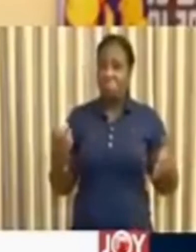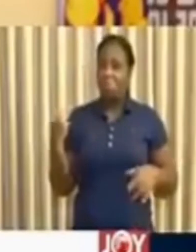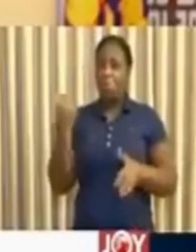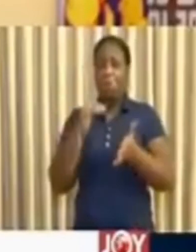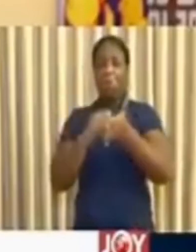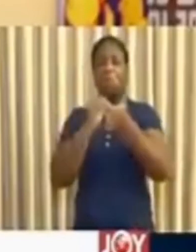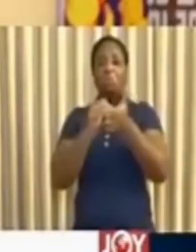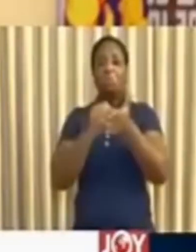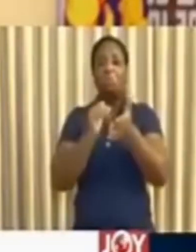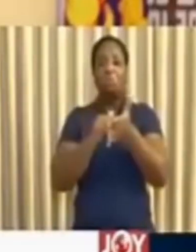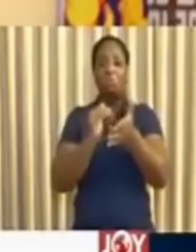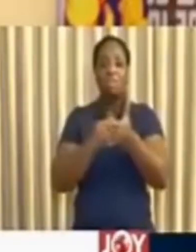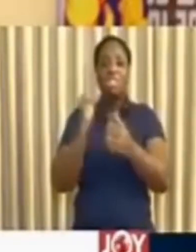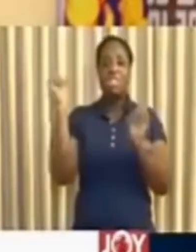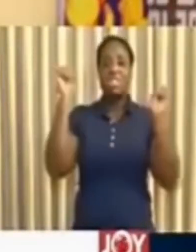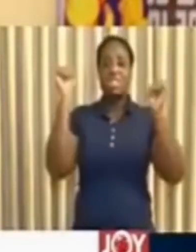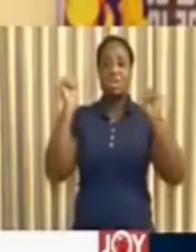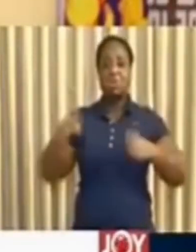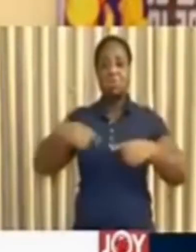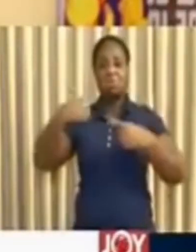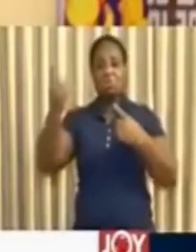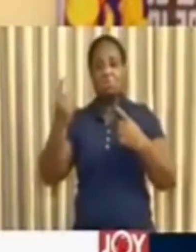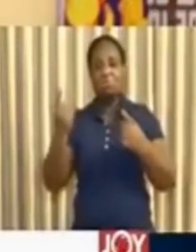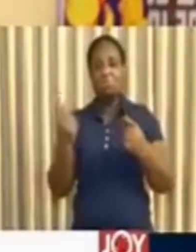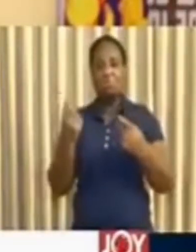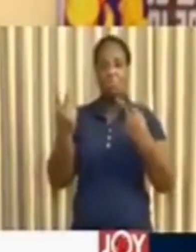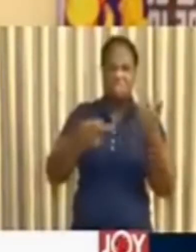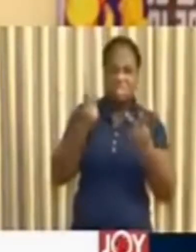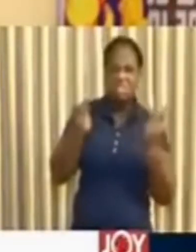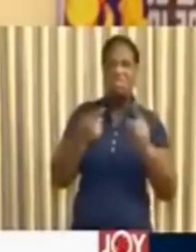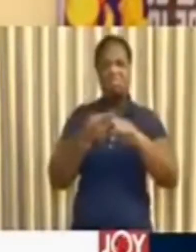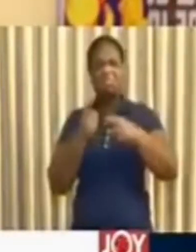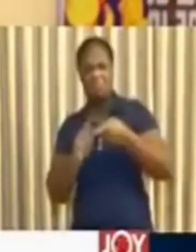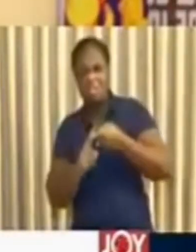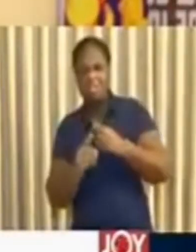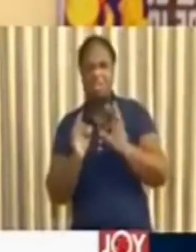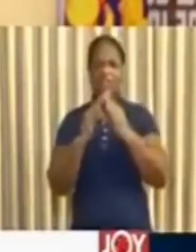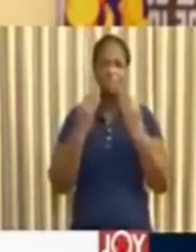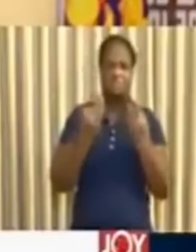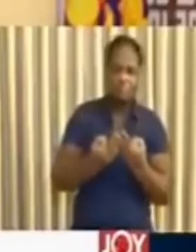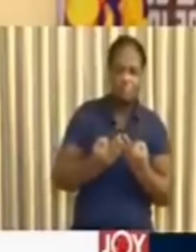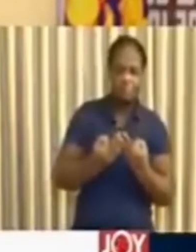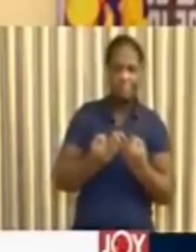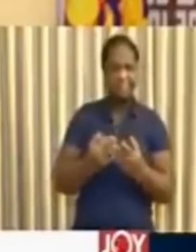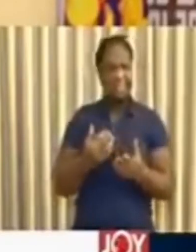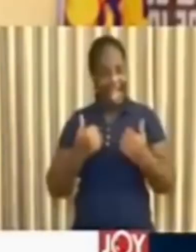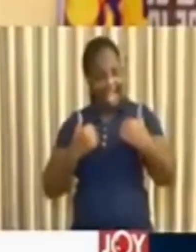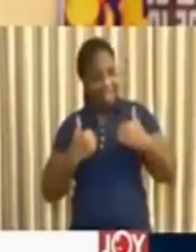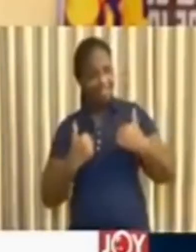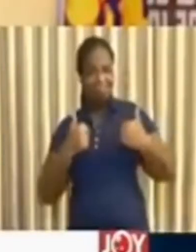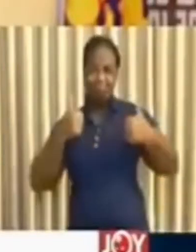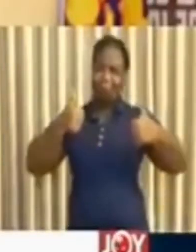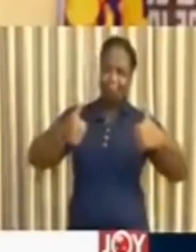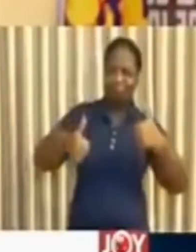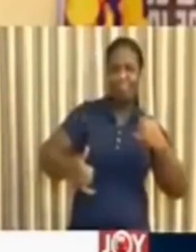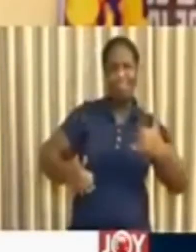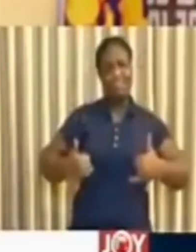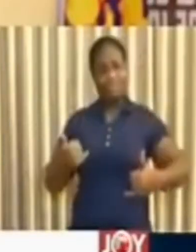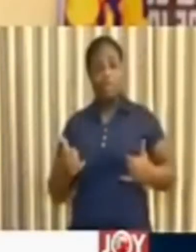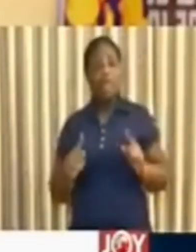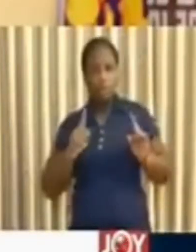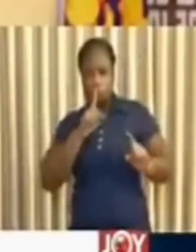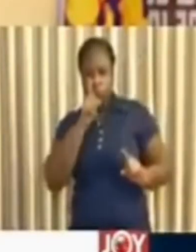conventions, making merry, visiting friends and family, and having a good time. Yes,